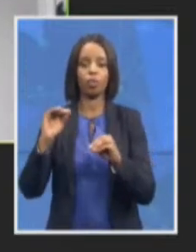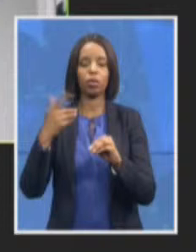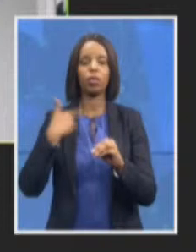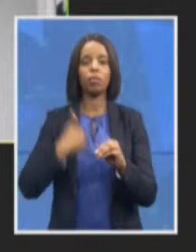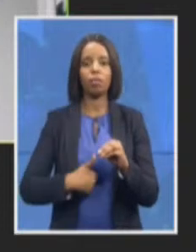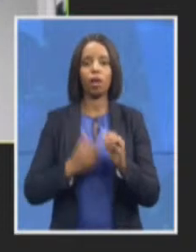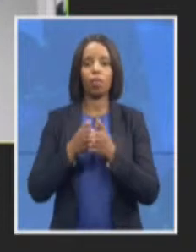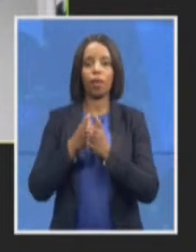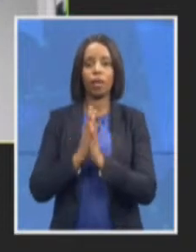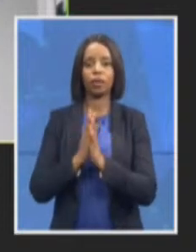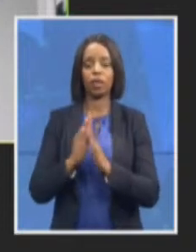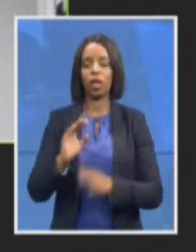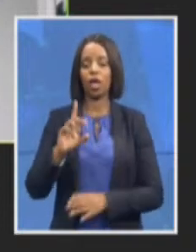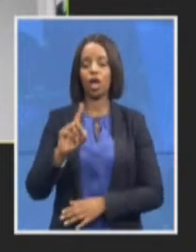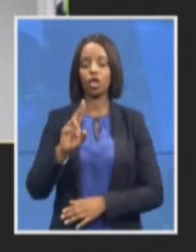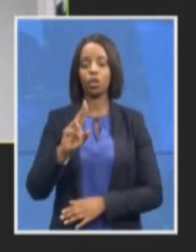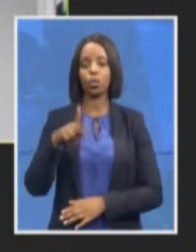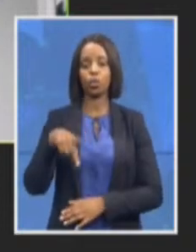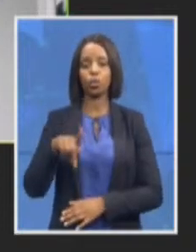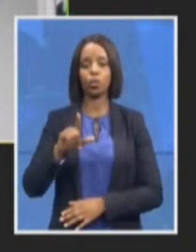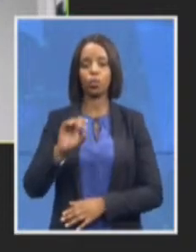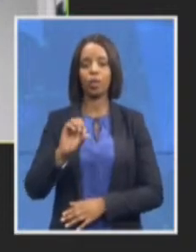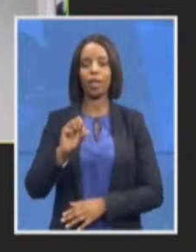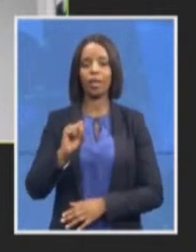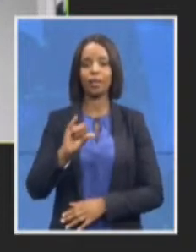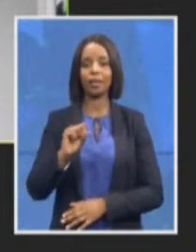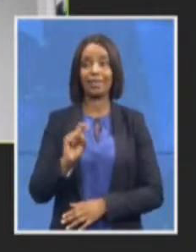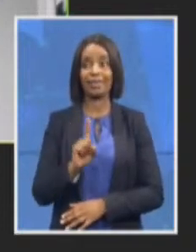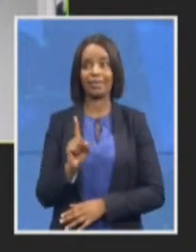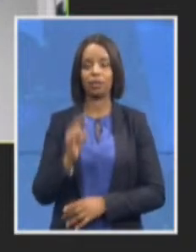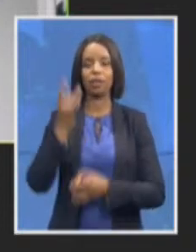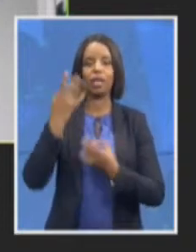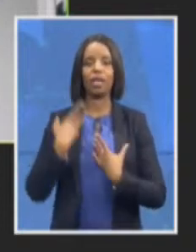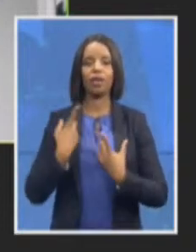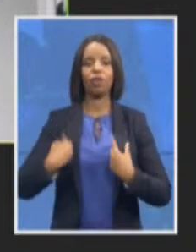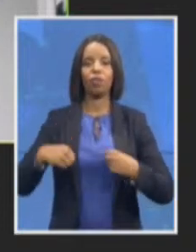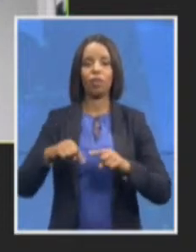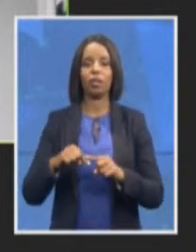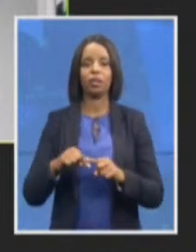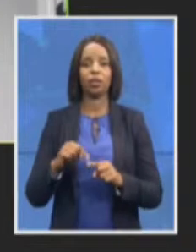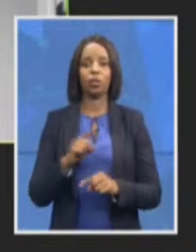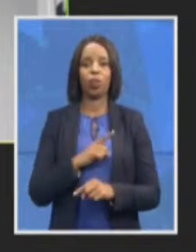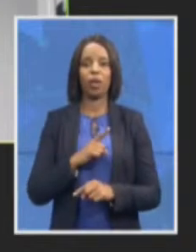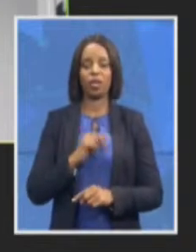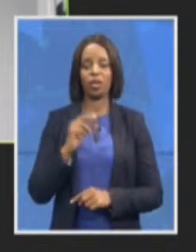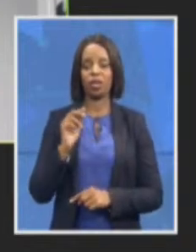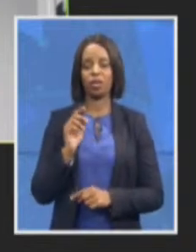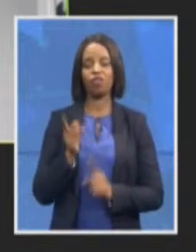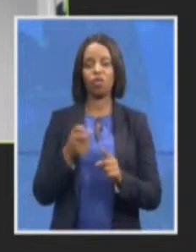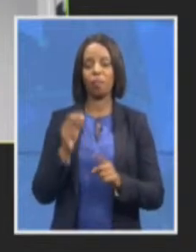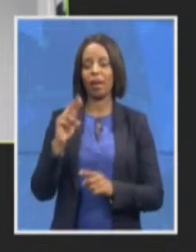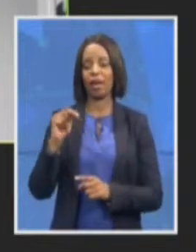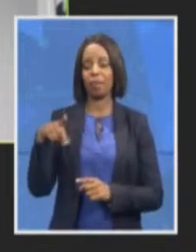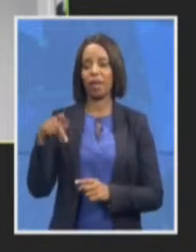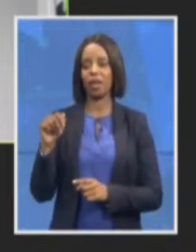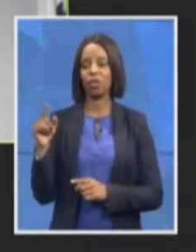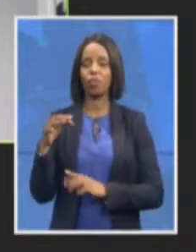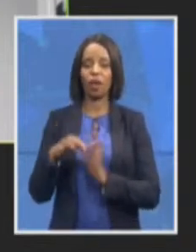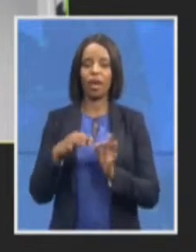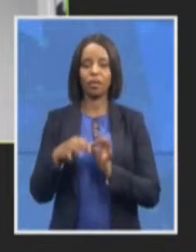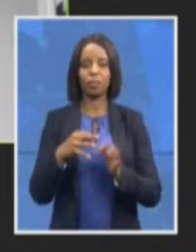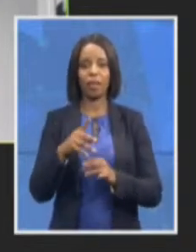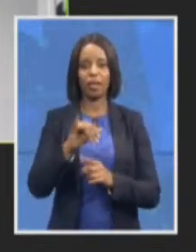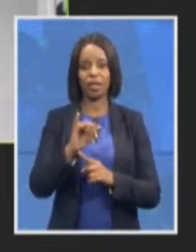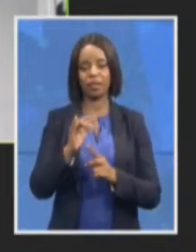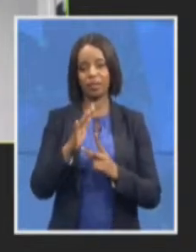compliance section in the NPA to deal with that but let me he'll come to that let me deal with the other matters and with regard